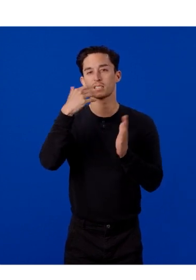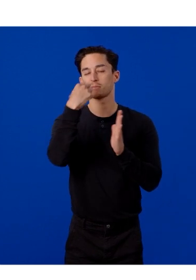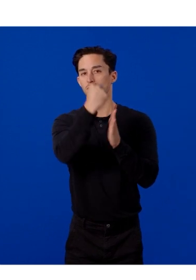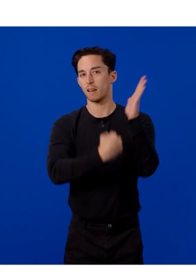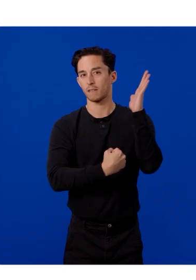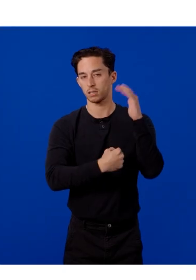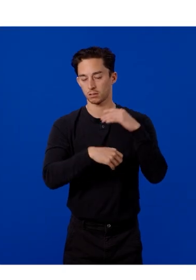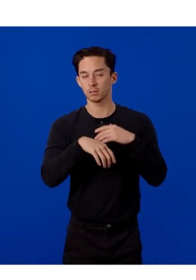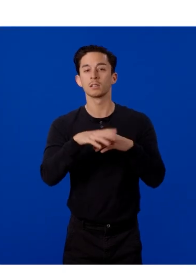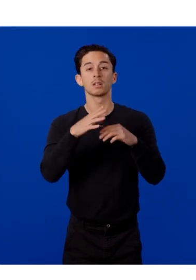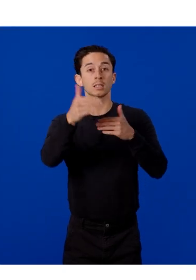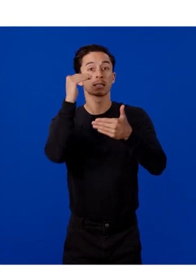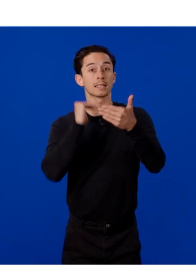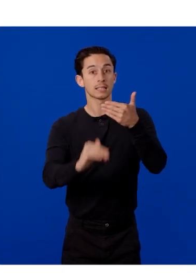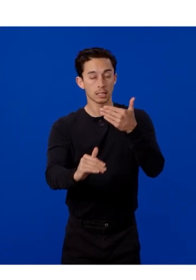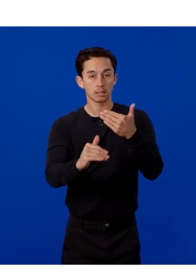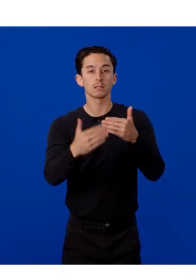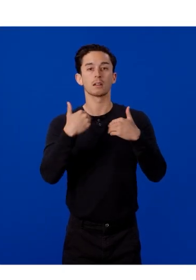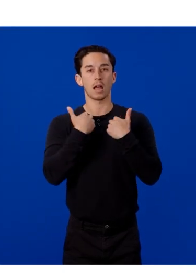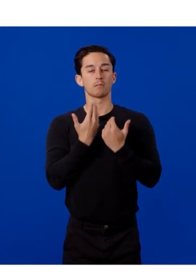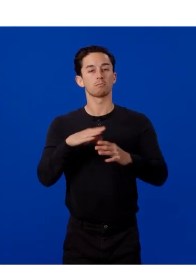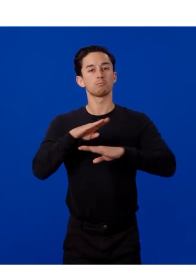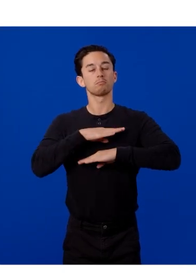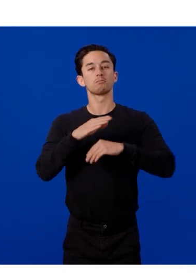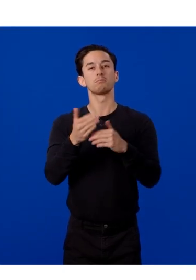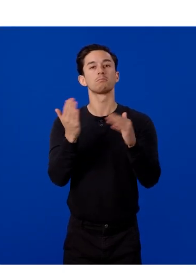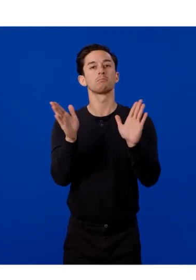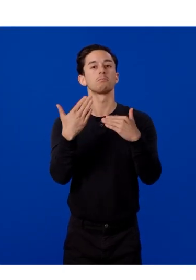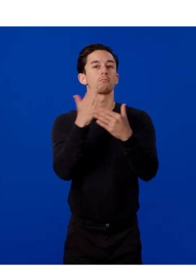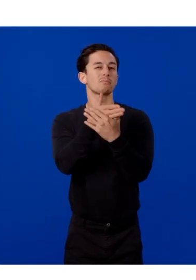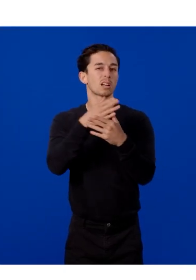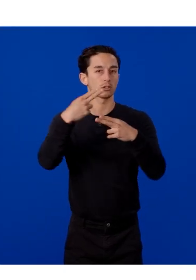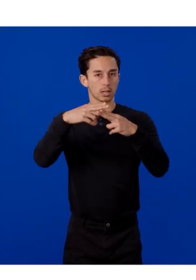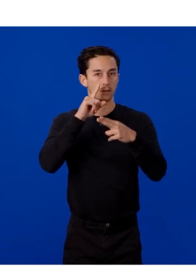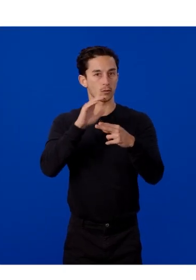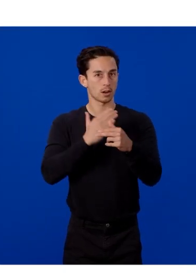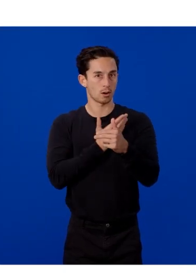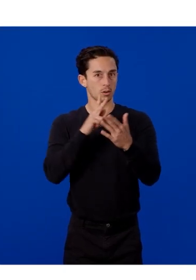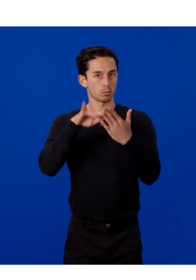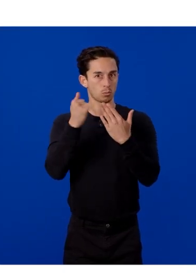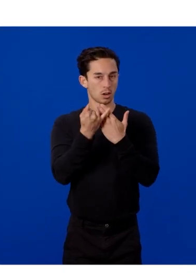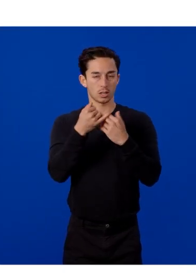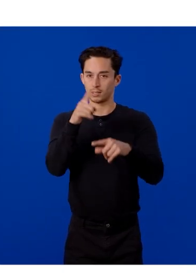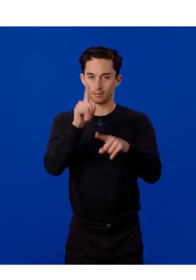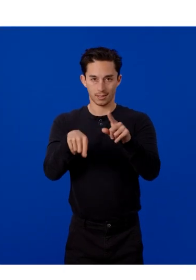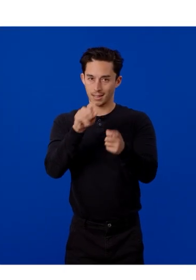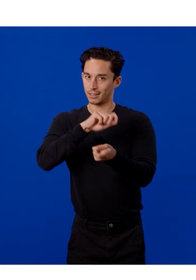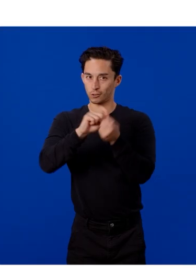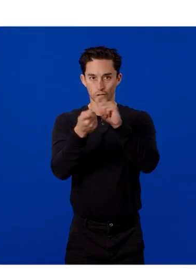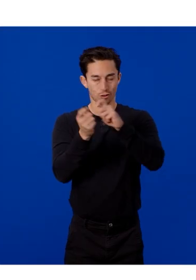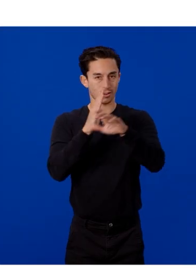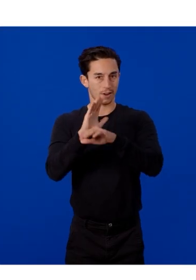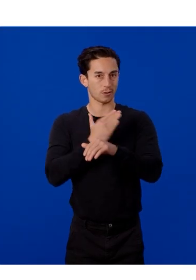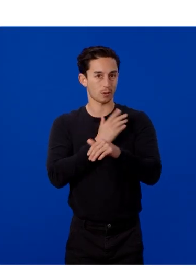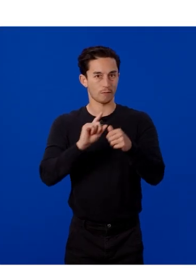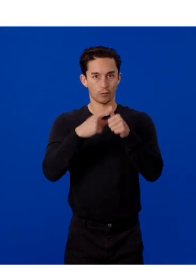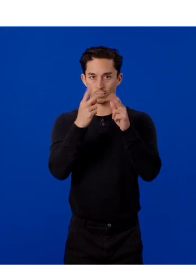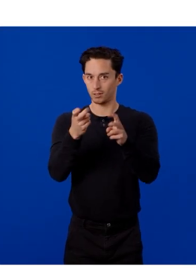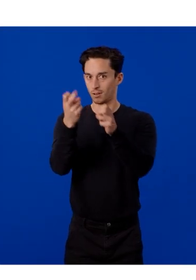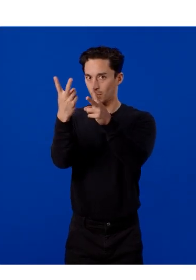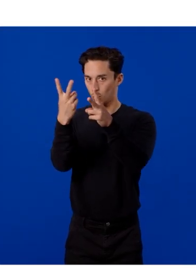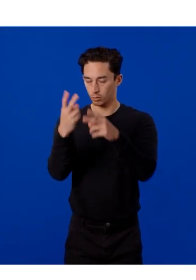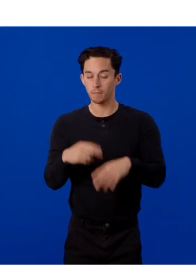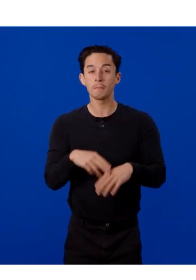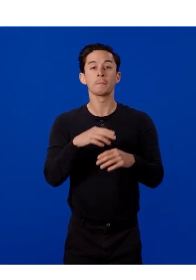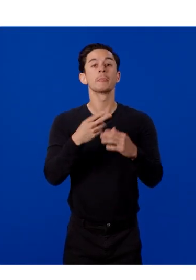Next, we make sure we set a suitable package name for our project, as we won't be able to change this after our first upload. Then,